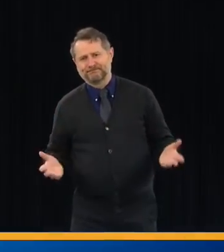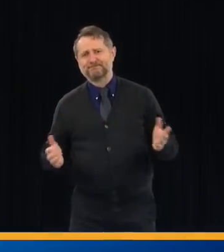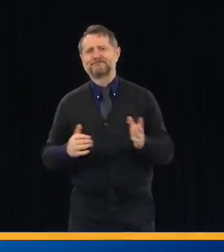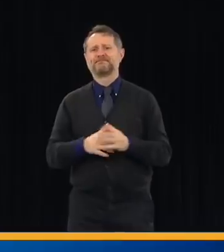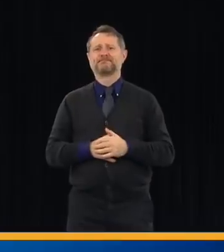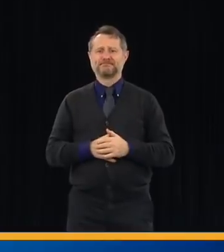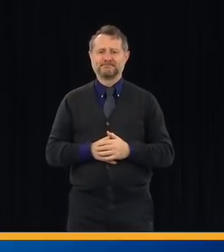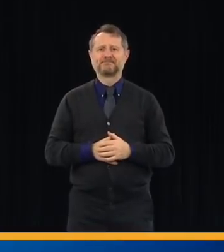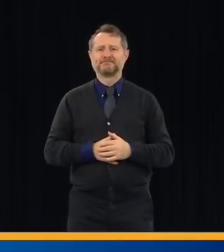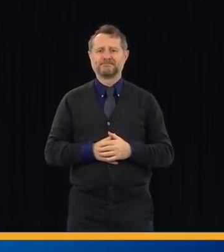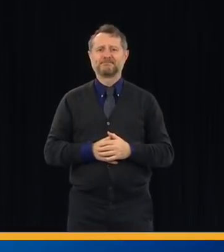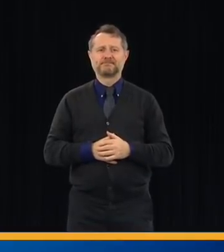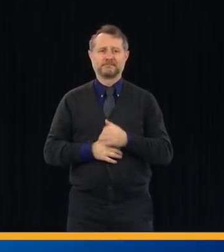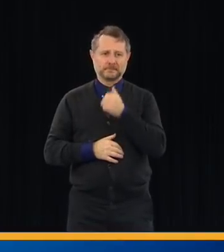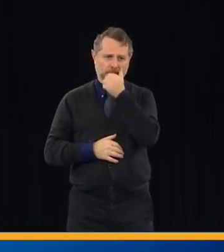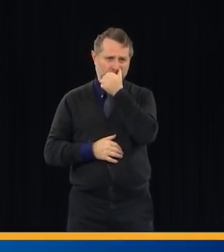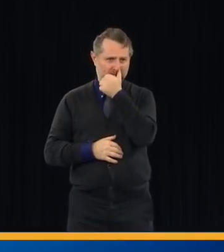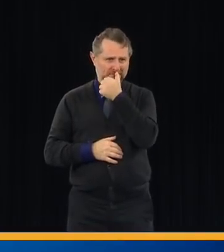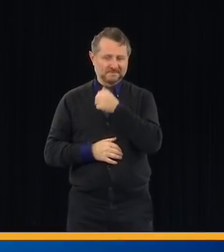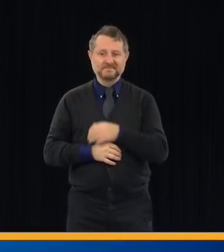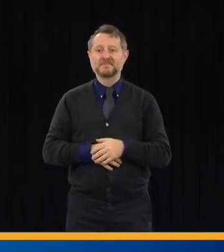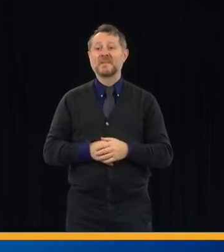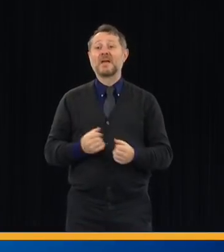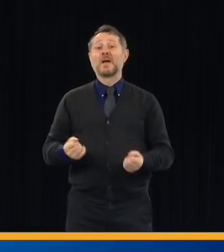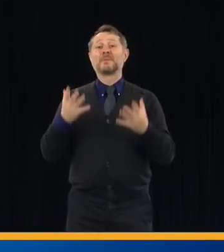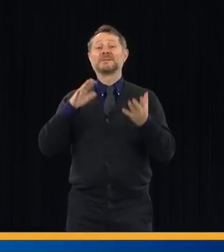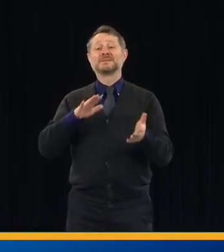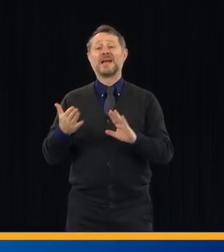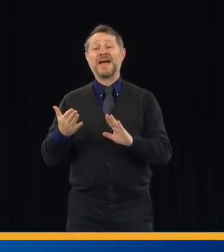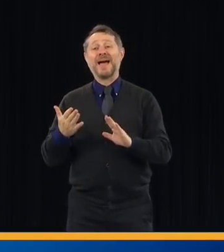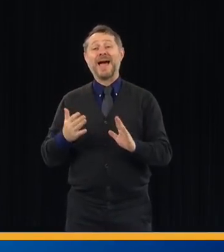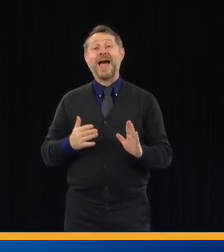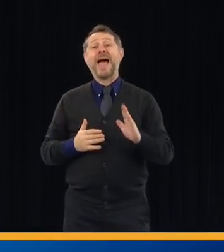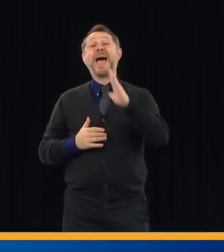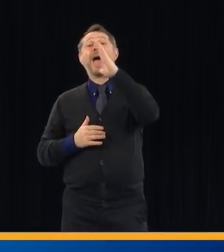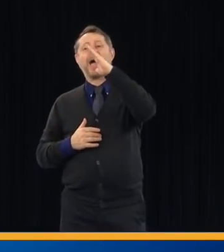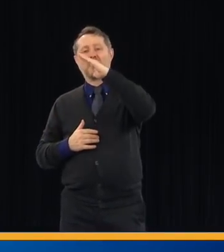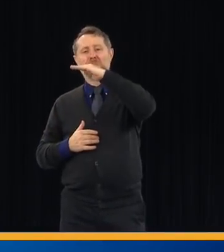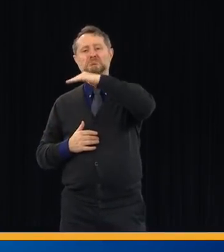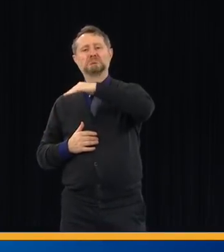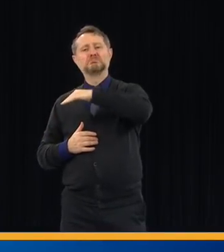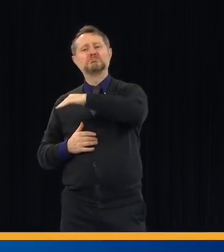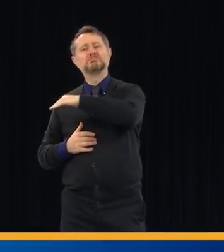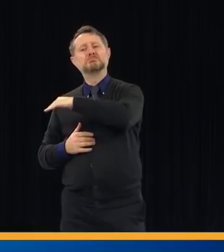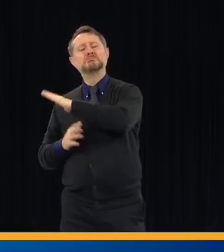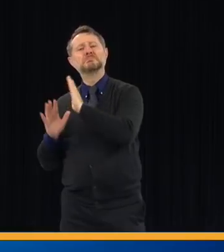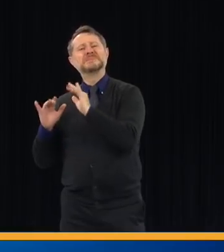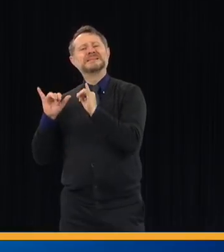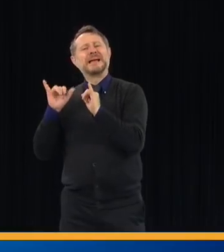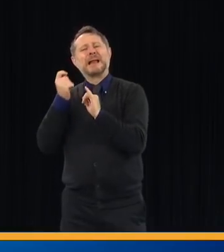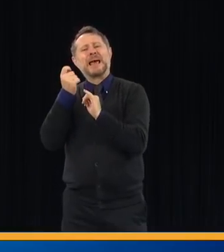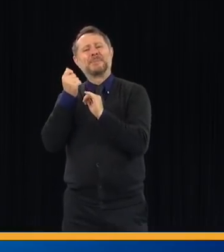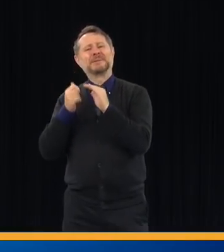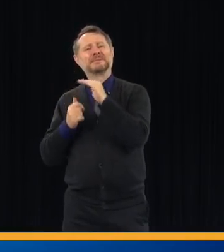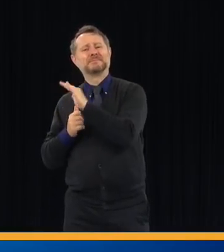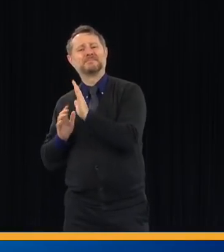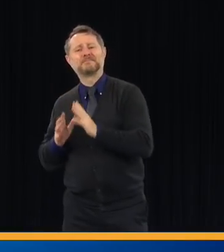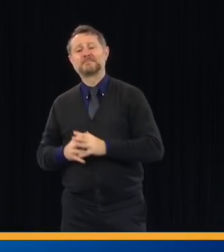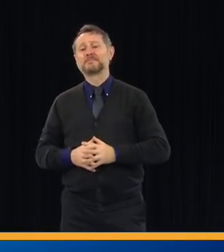You see also a flattening in the number of lives lost at a terribly high rate.